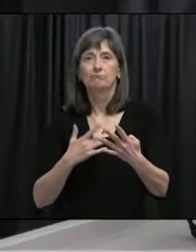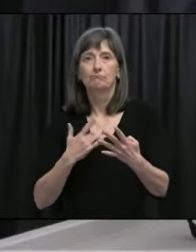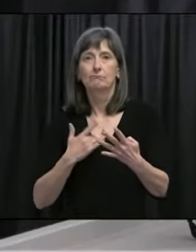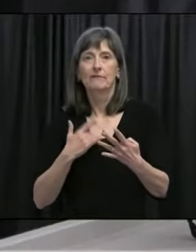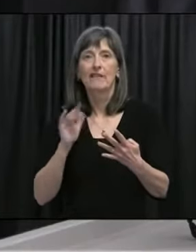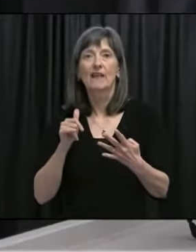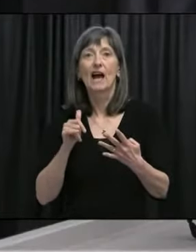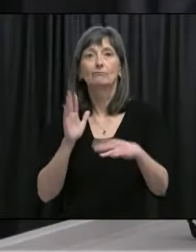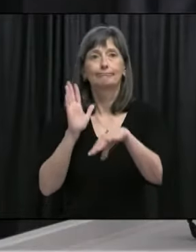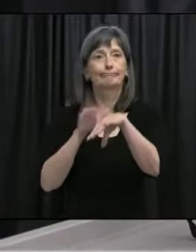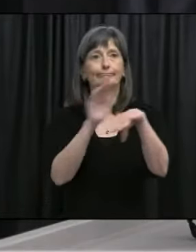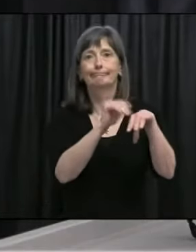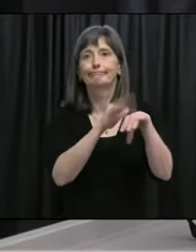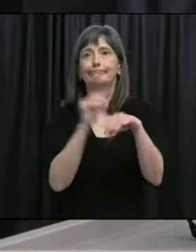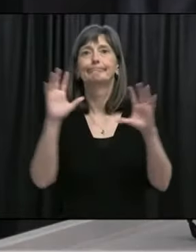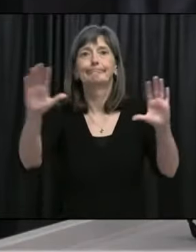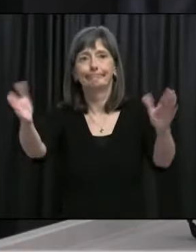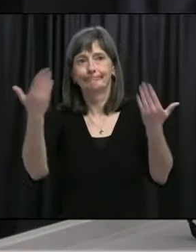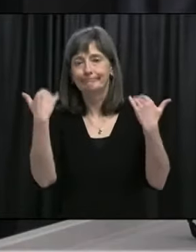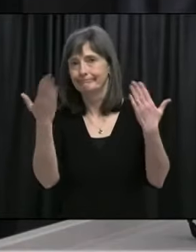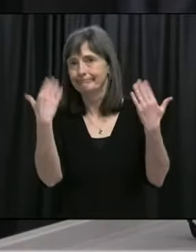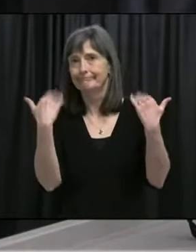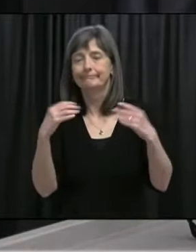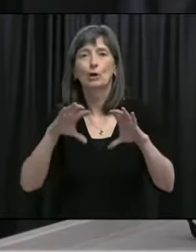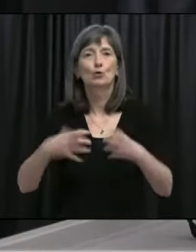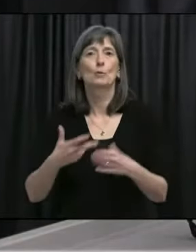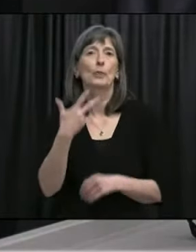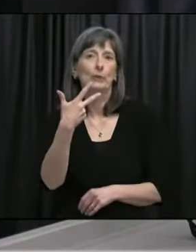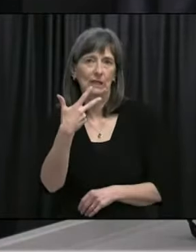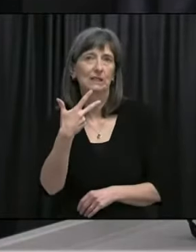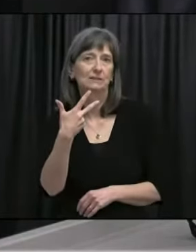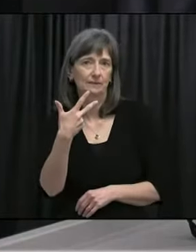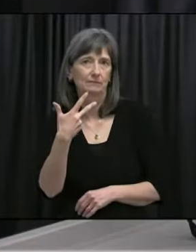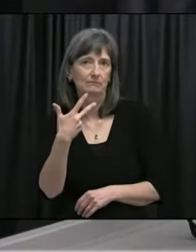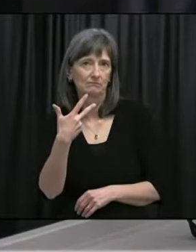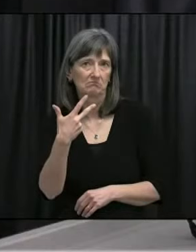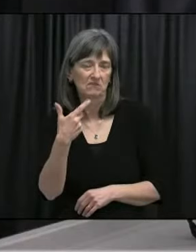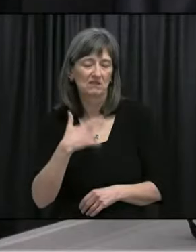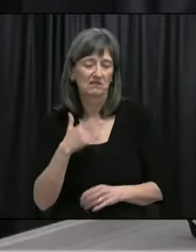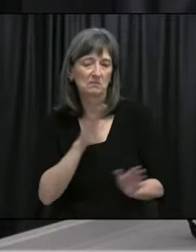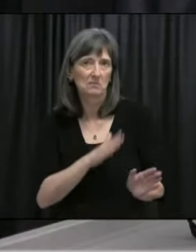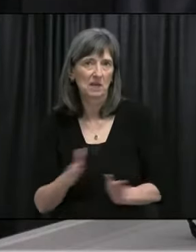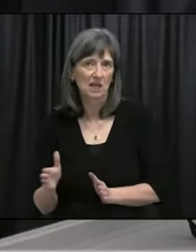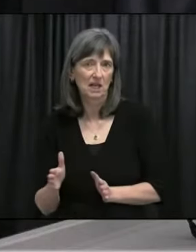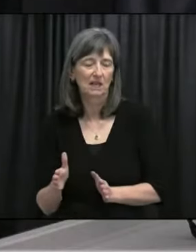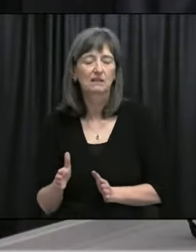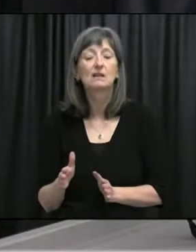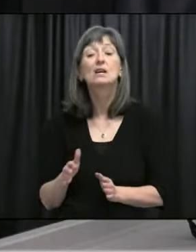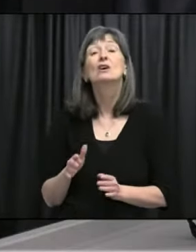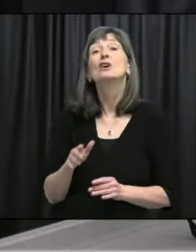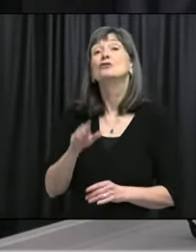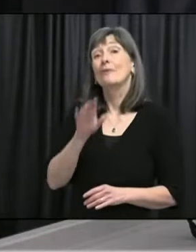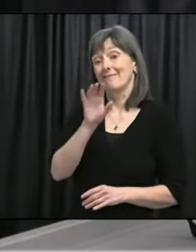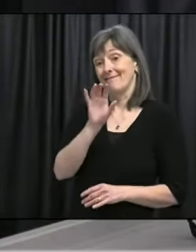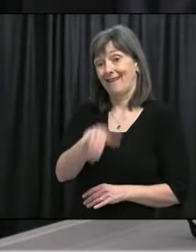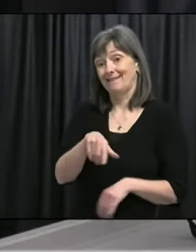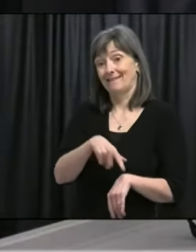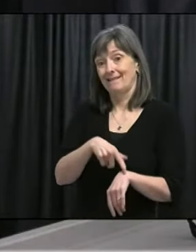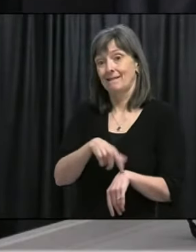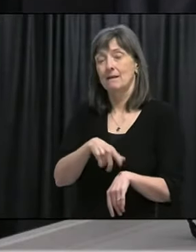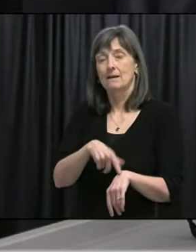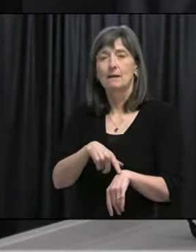the open call for Phase III. That is the time when we would see distributing